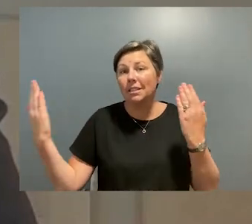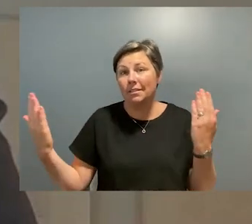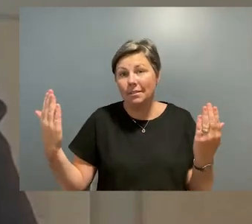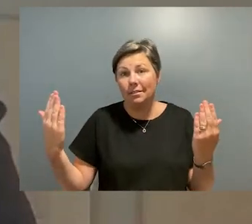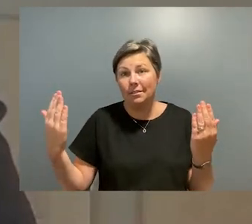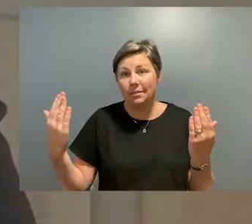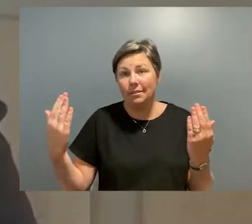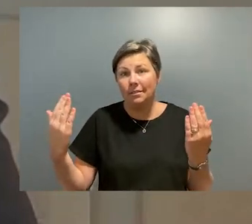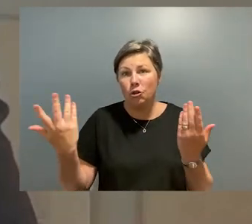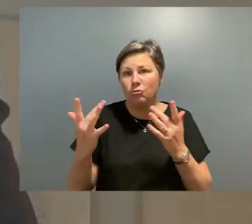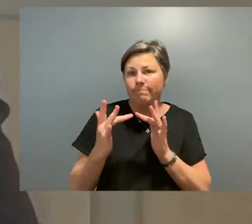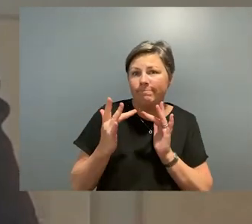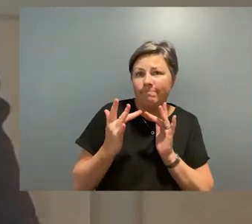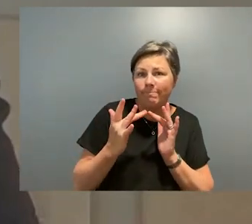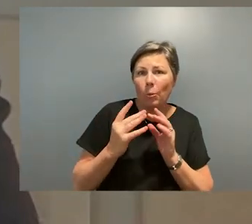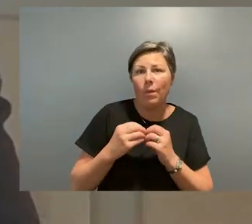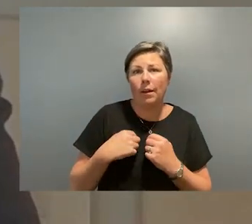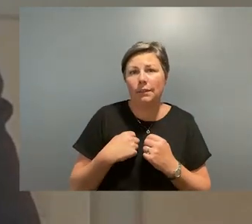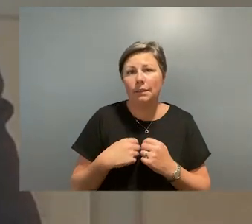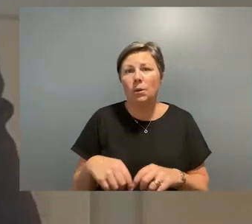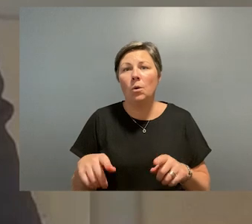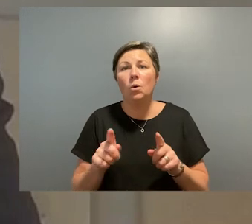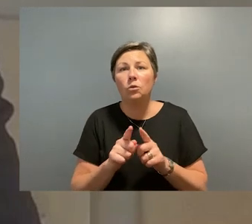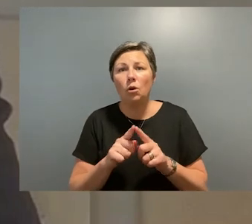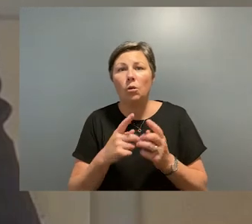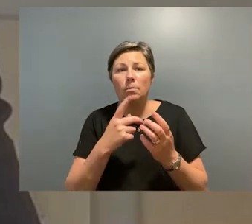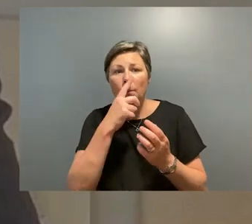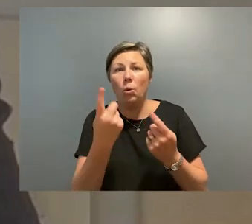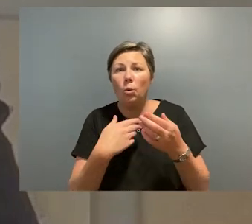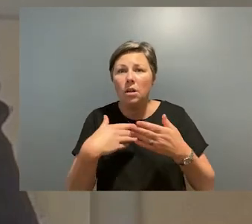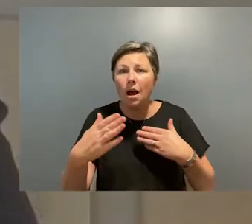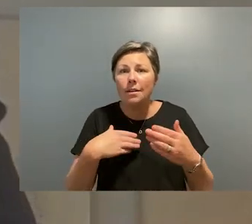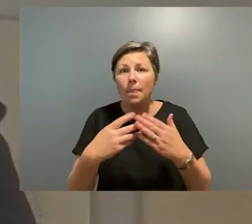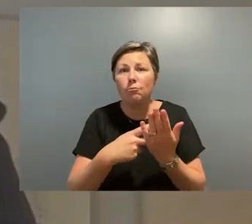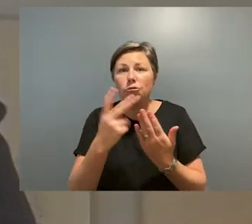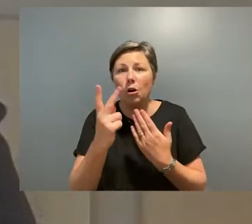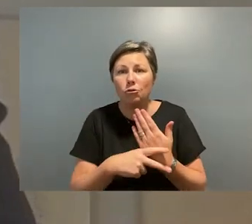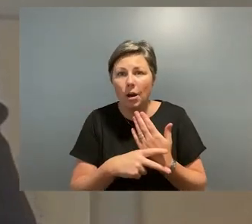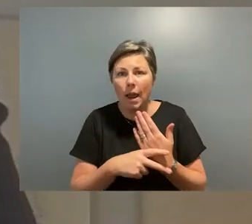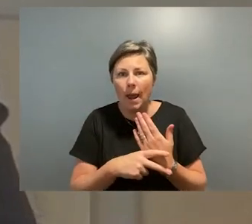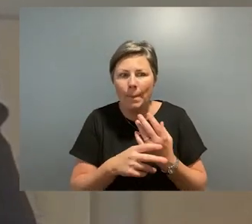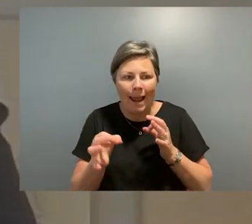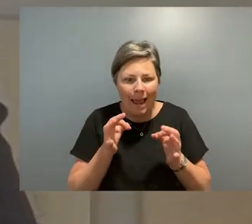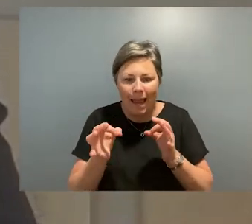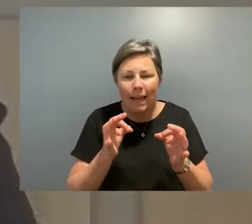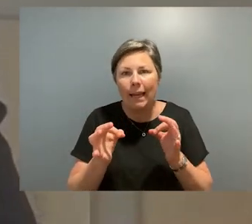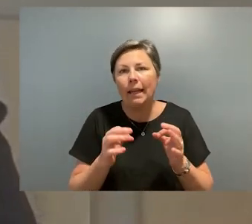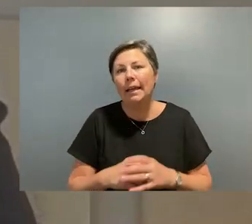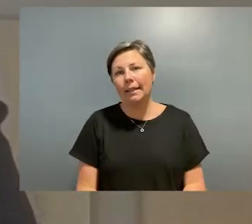city and who are engaging with us and our program partners who are helping us think about what all this means